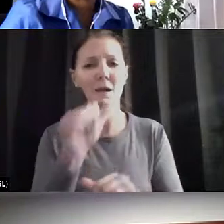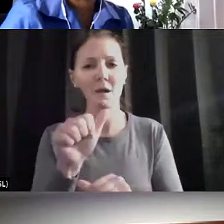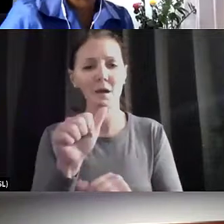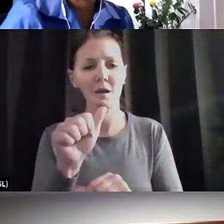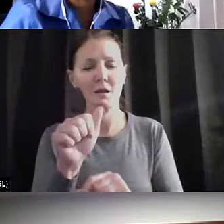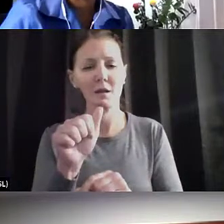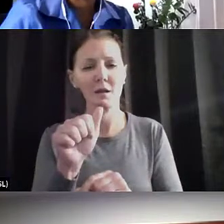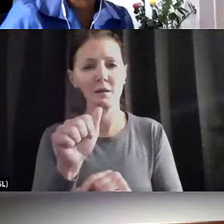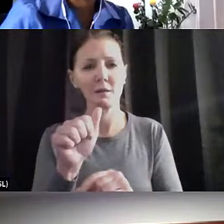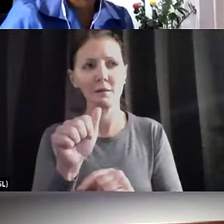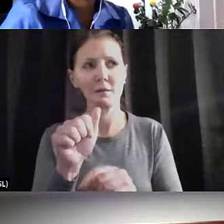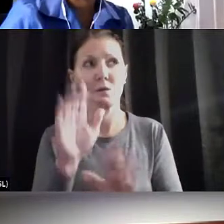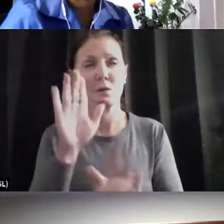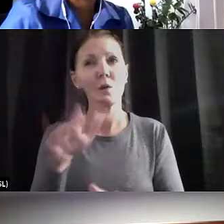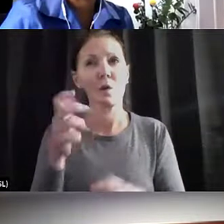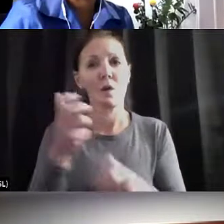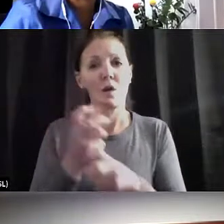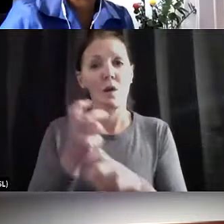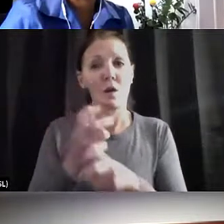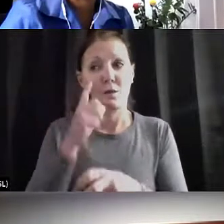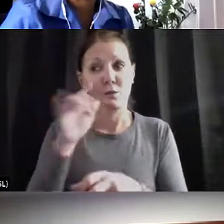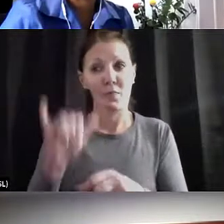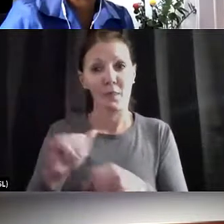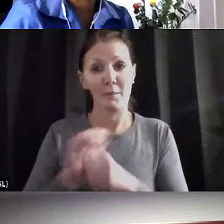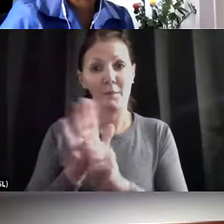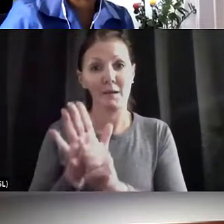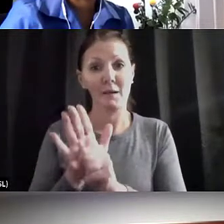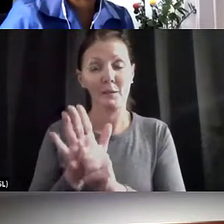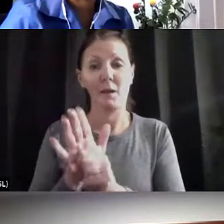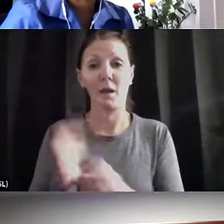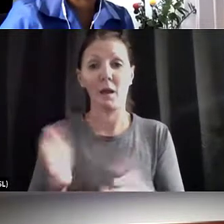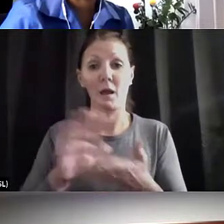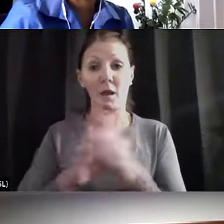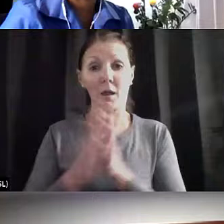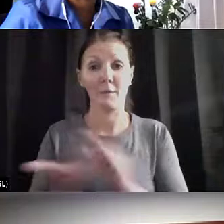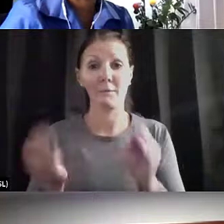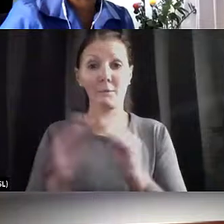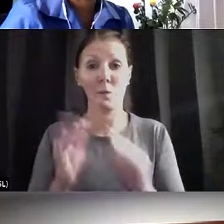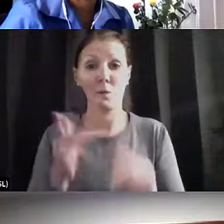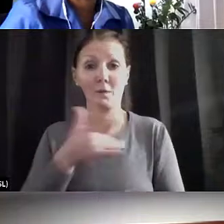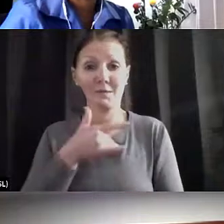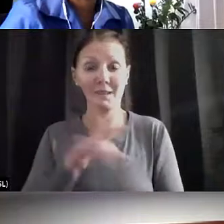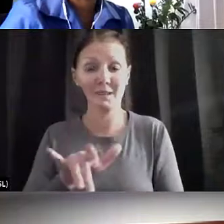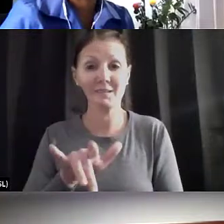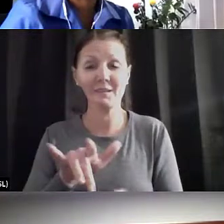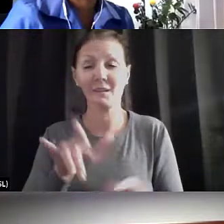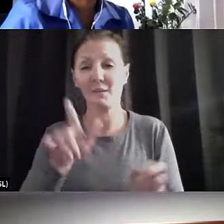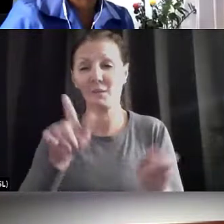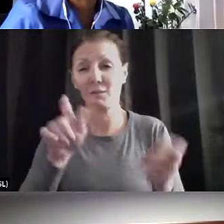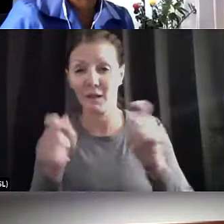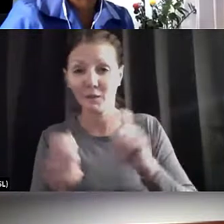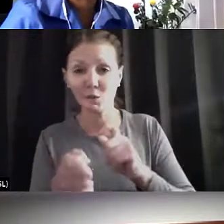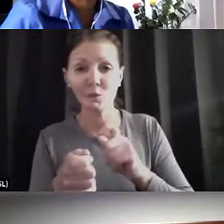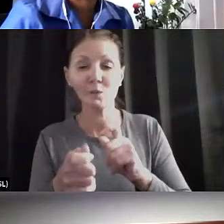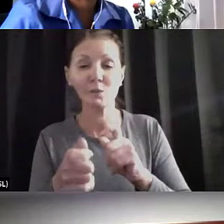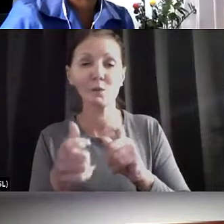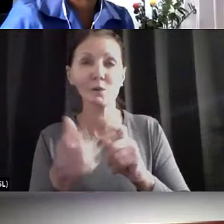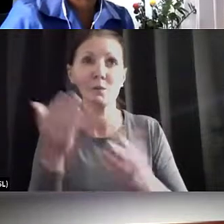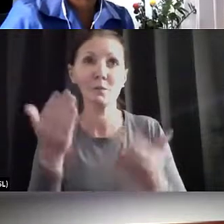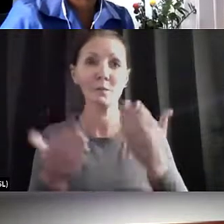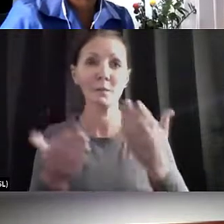hard thing about this pandemic is as we get more sensitive and more fine-tuned and can make perhaps